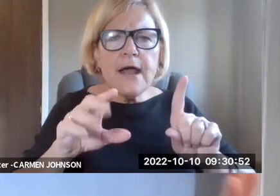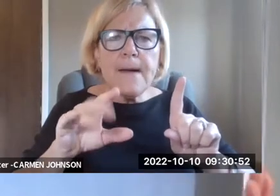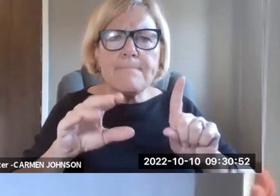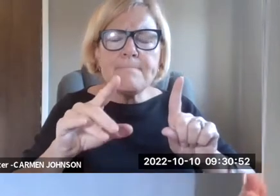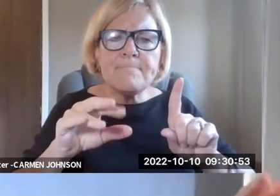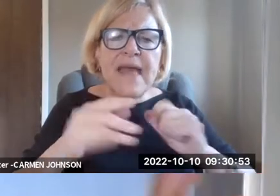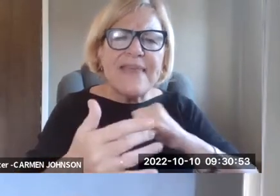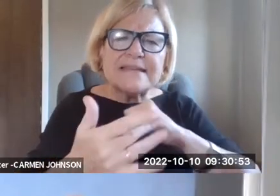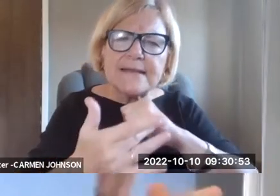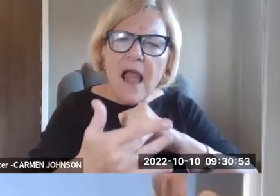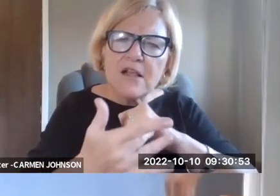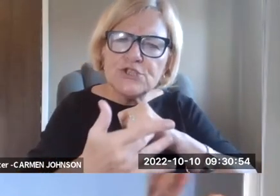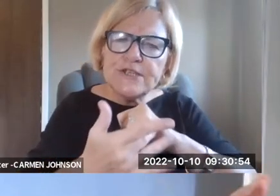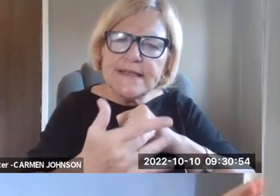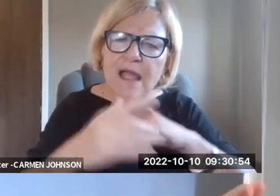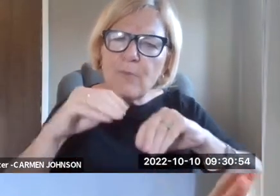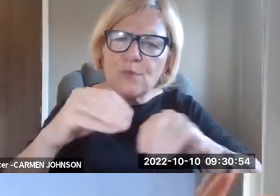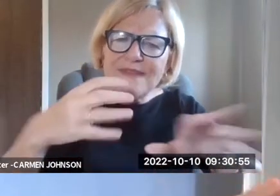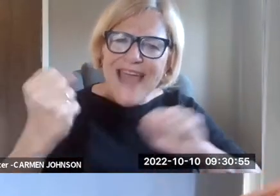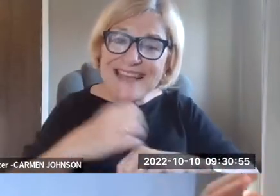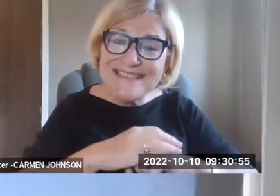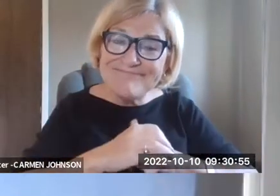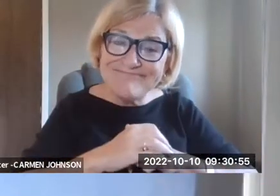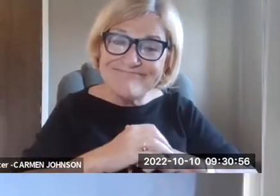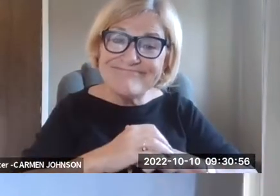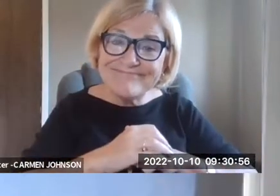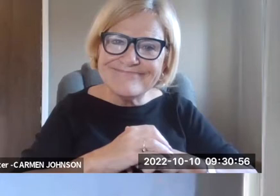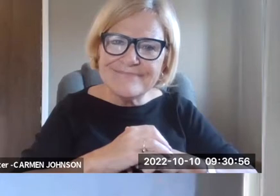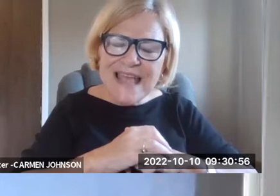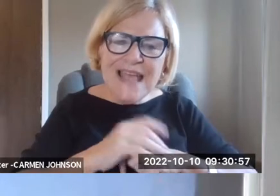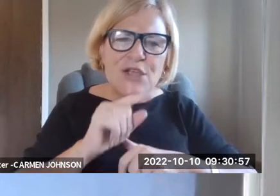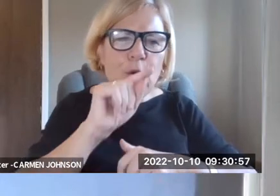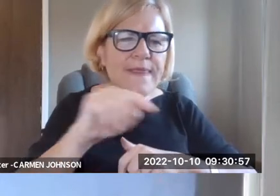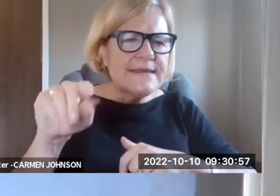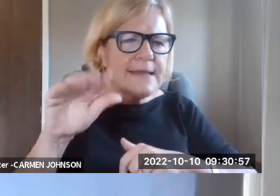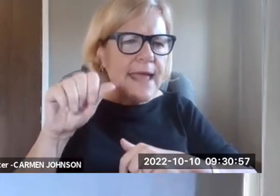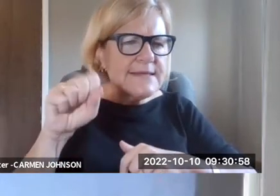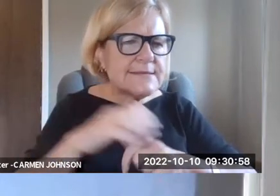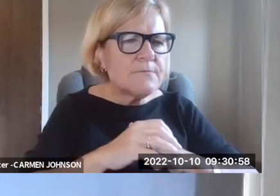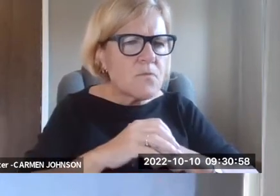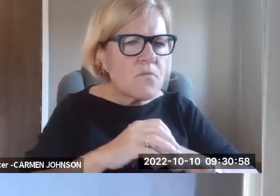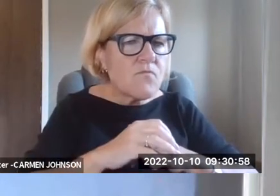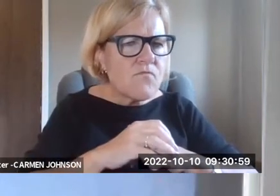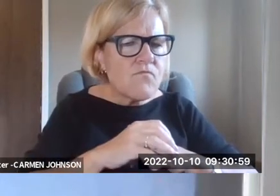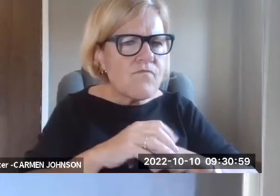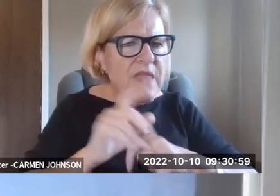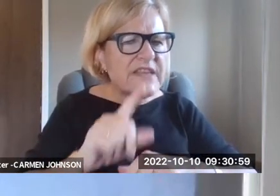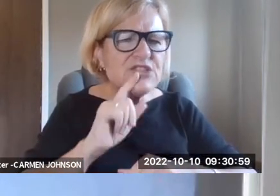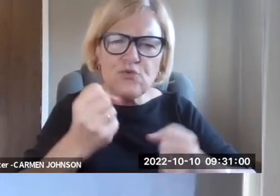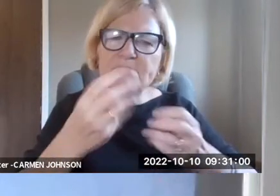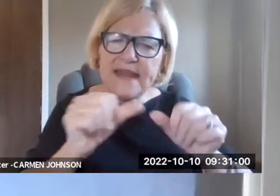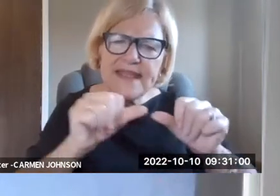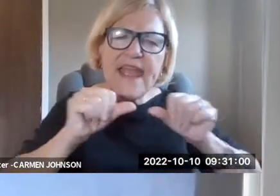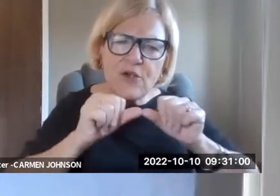have settled and gotten some great terms, but, but the, um, tech, the technology moves